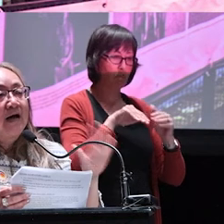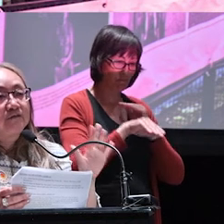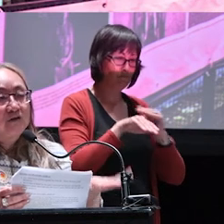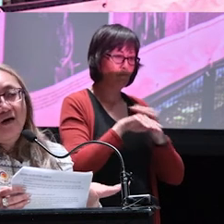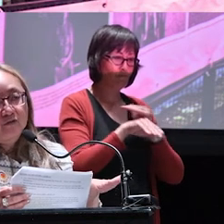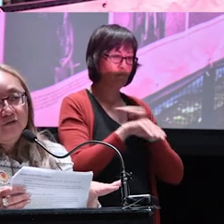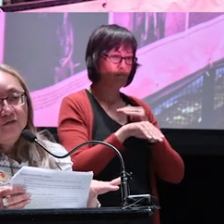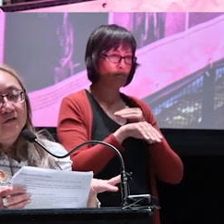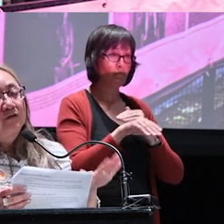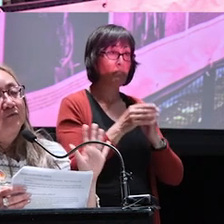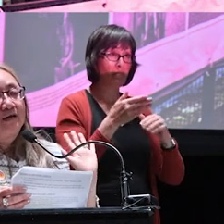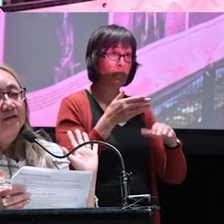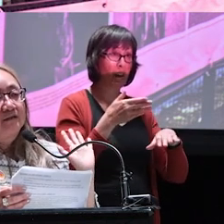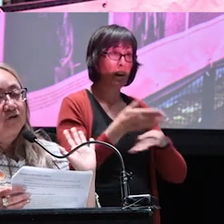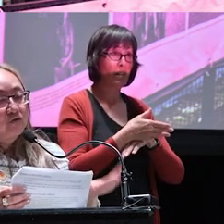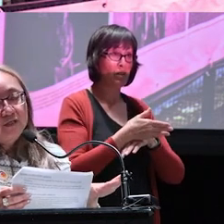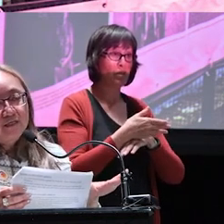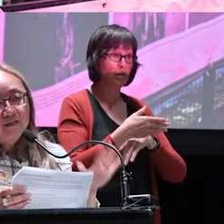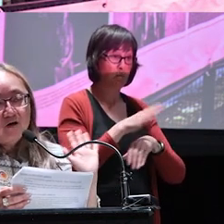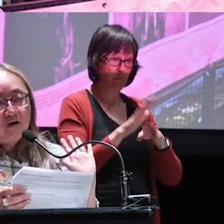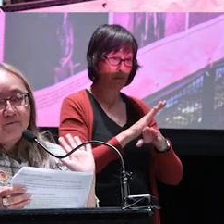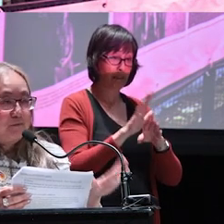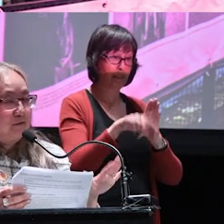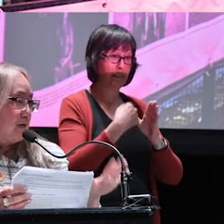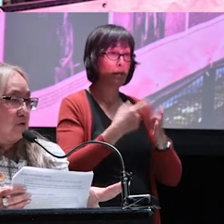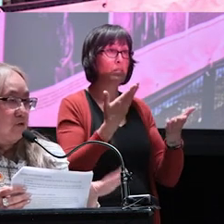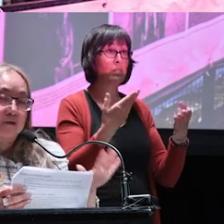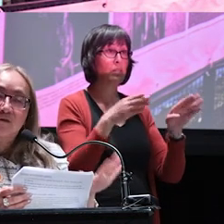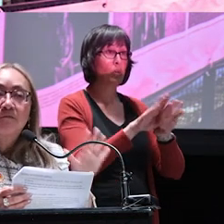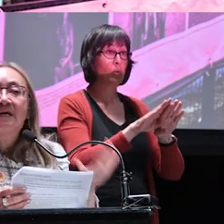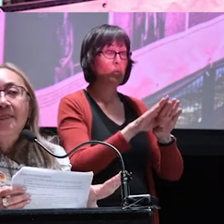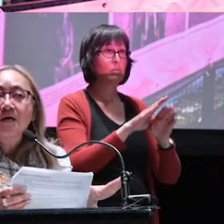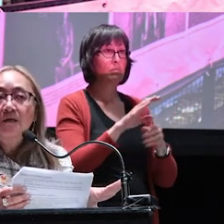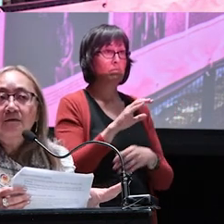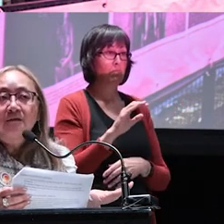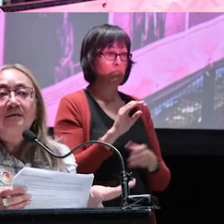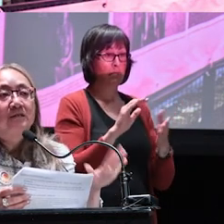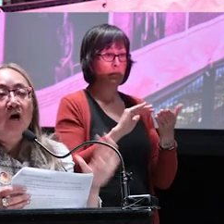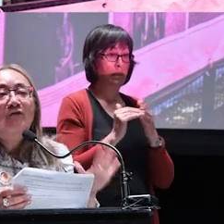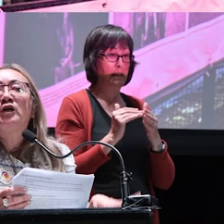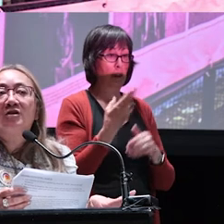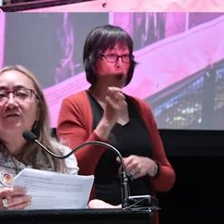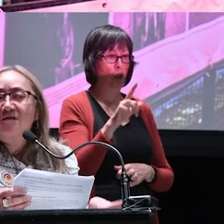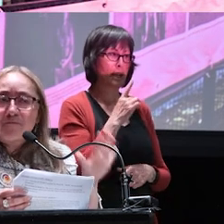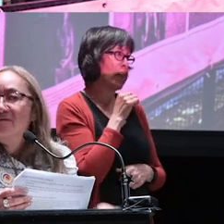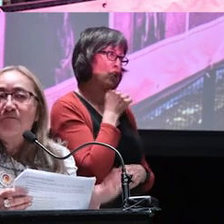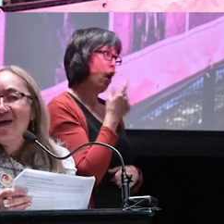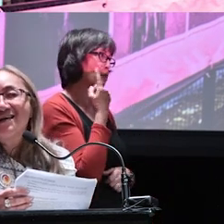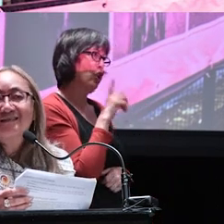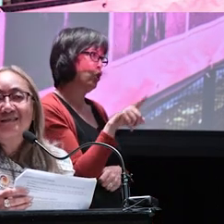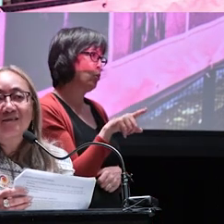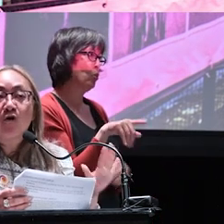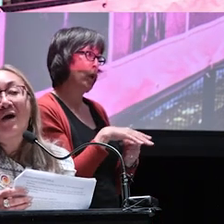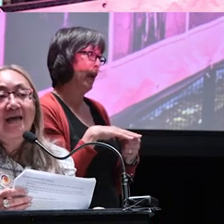after hours when usually City Hall, people will tell you, you're not supposed to be in there, it's not for you, it's not a public